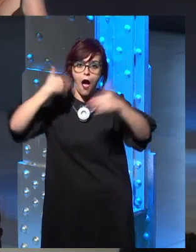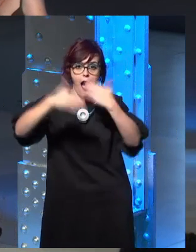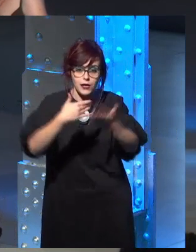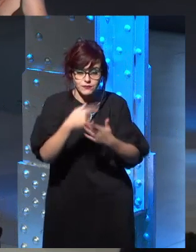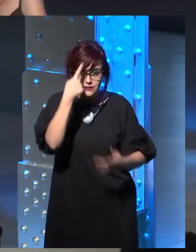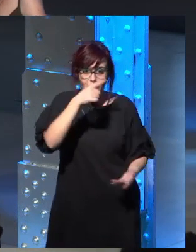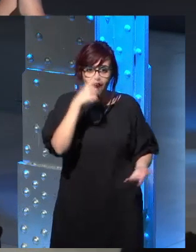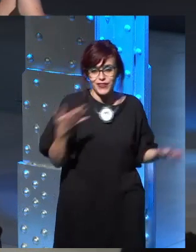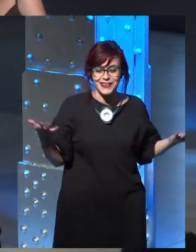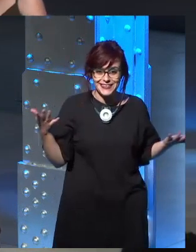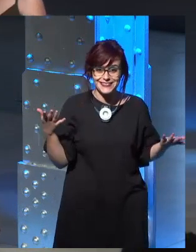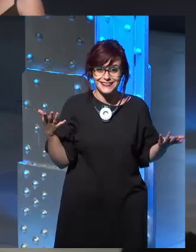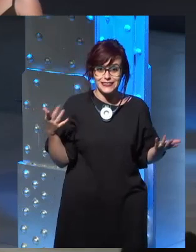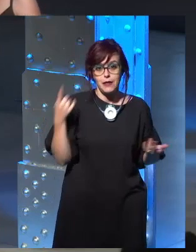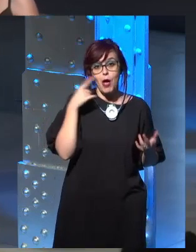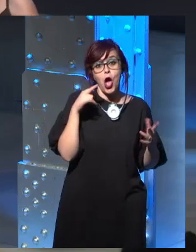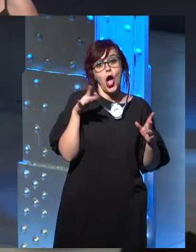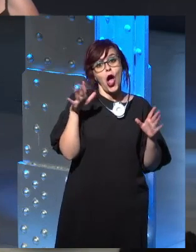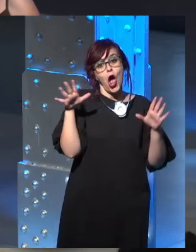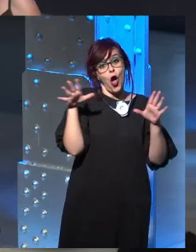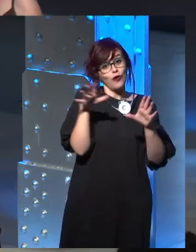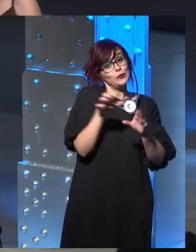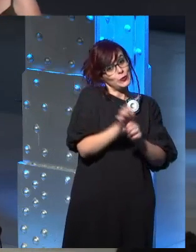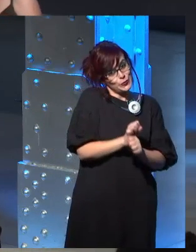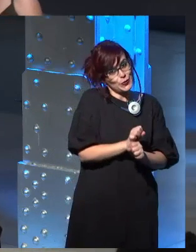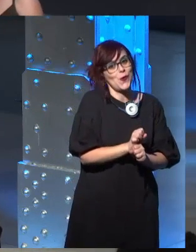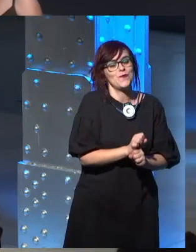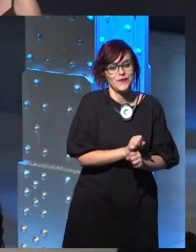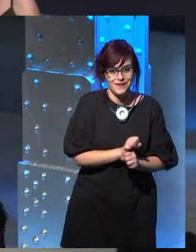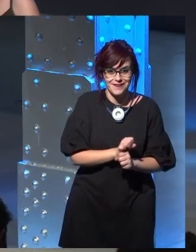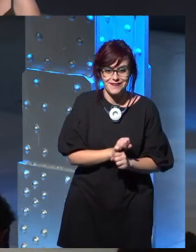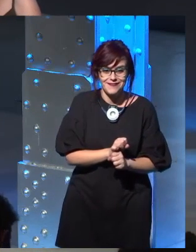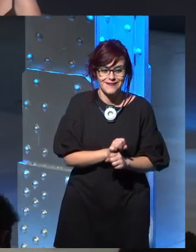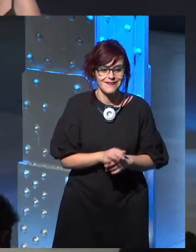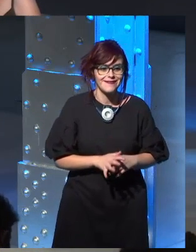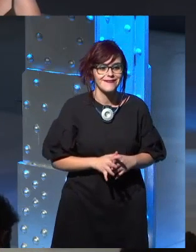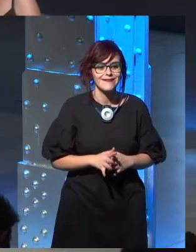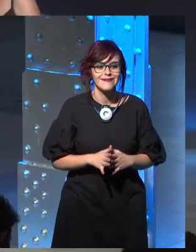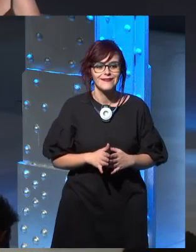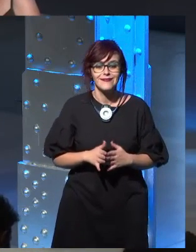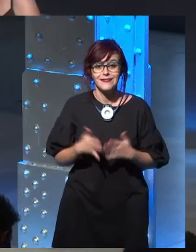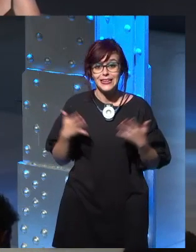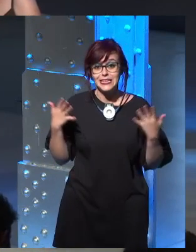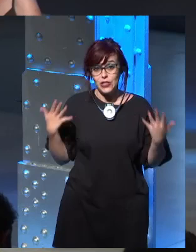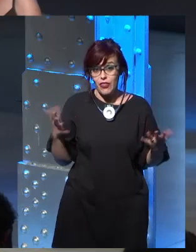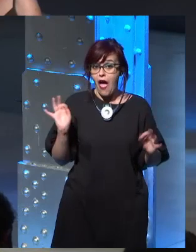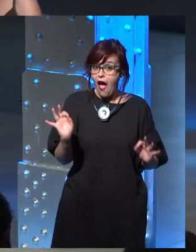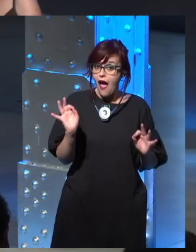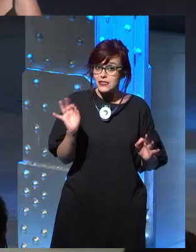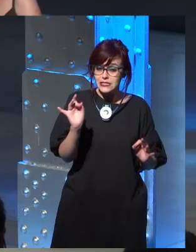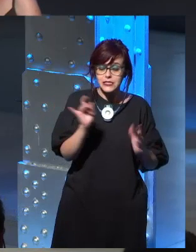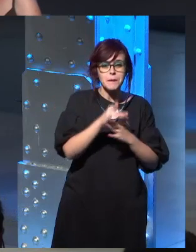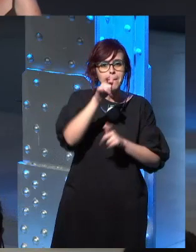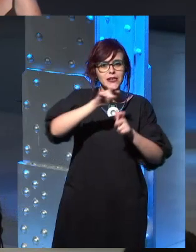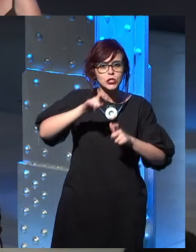dark side. Yeah. Really, it does kind of lead into the dark side as far as I can see. Because some people take it way too